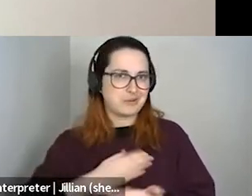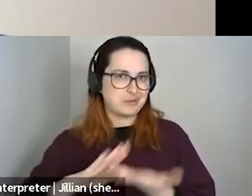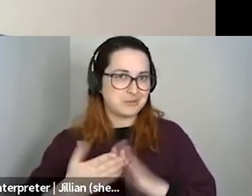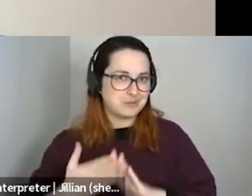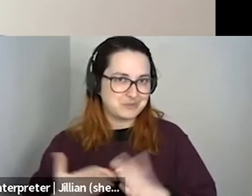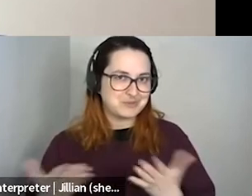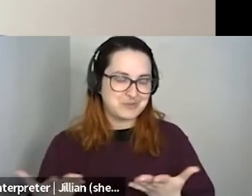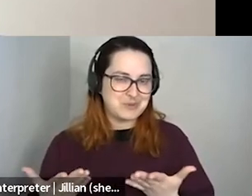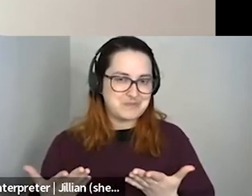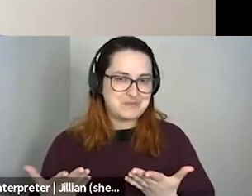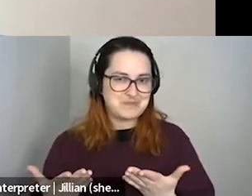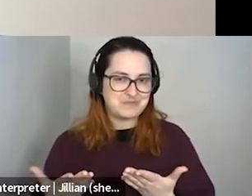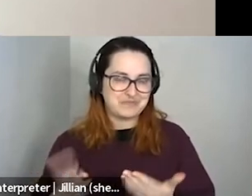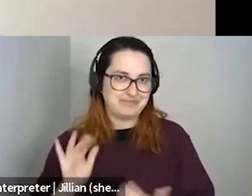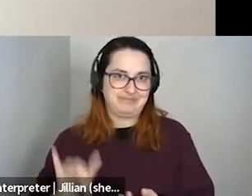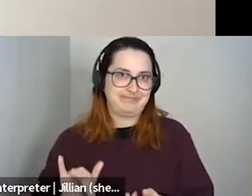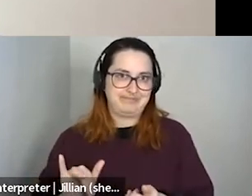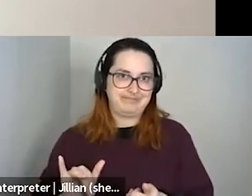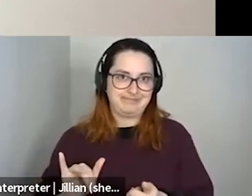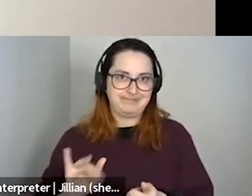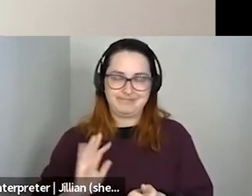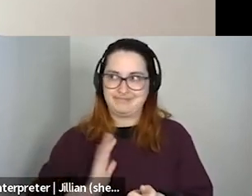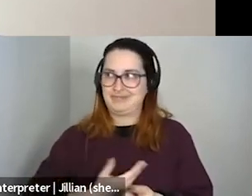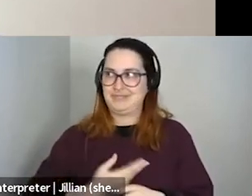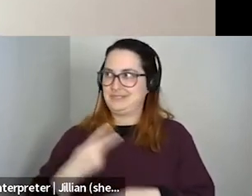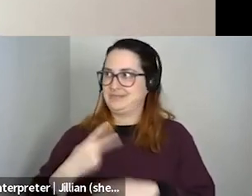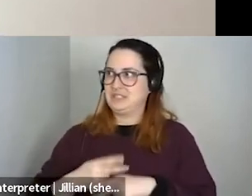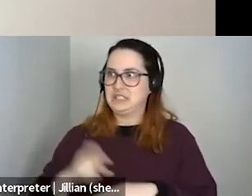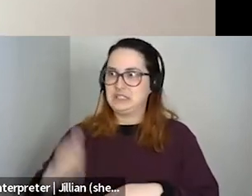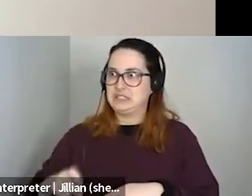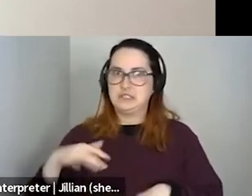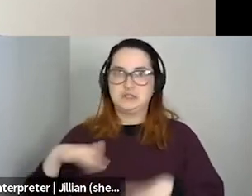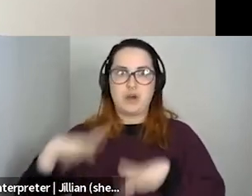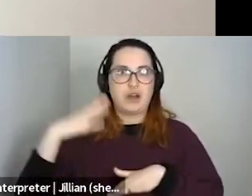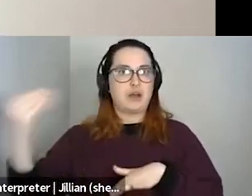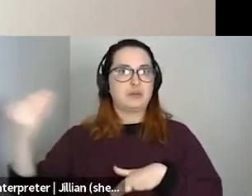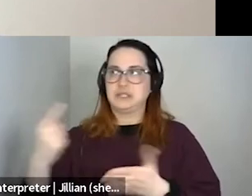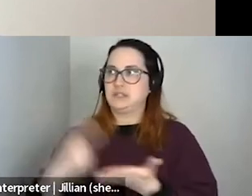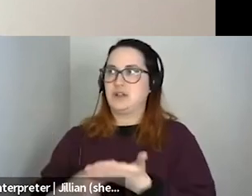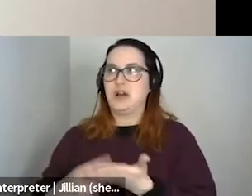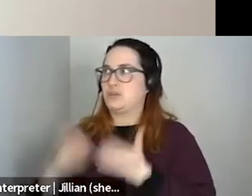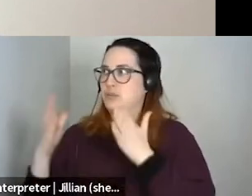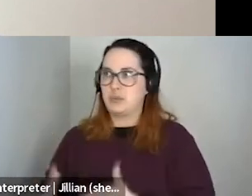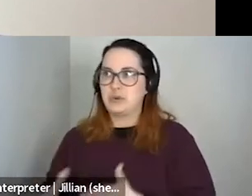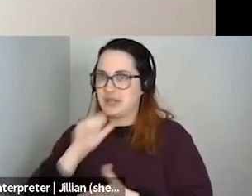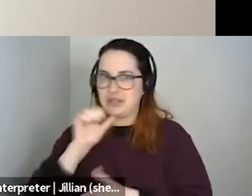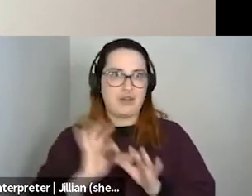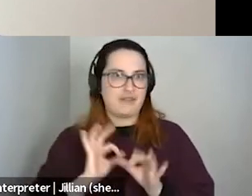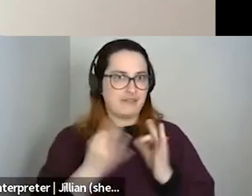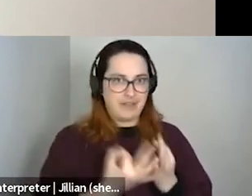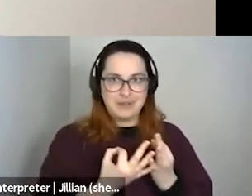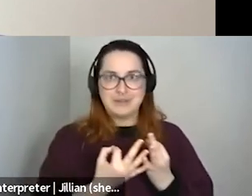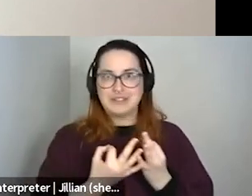so it's really just come from us kind of being like, oh my God, I need to go for a walk and talk to another person who's like, not in my family or